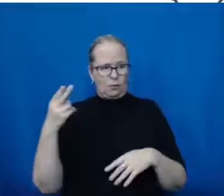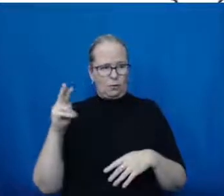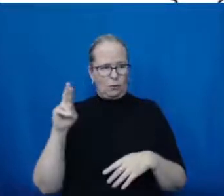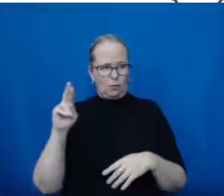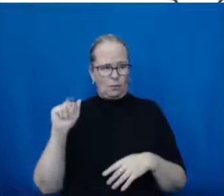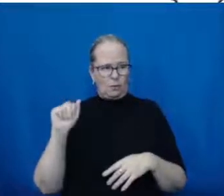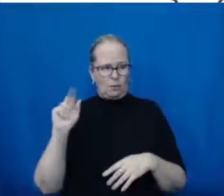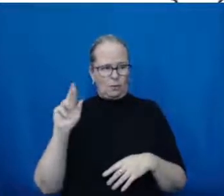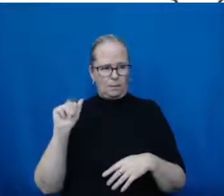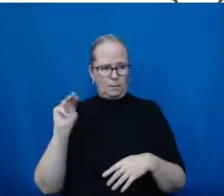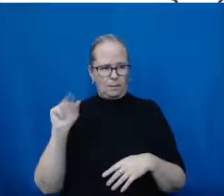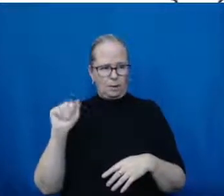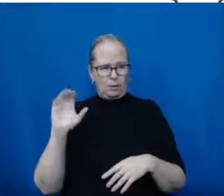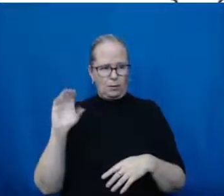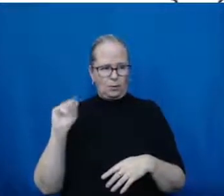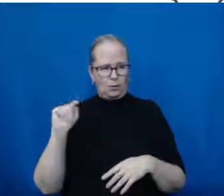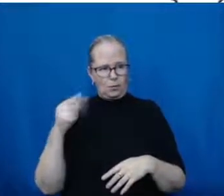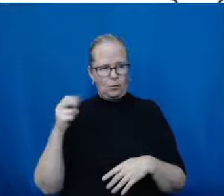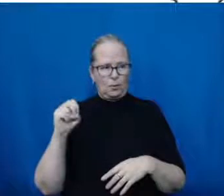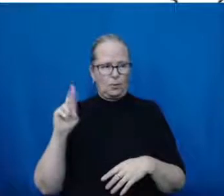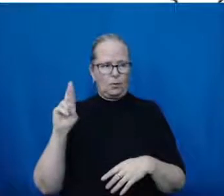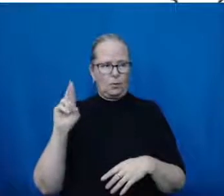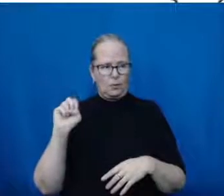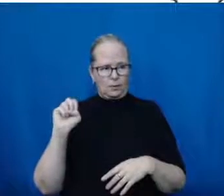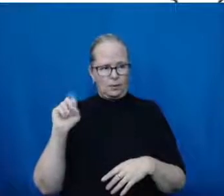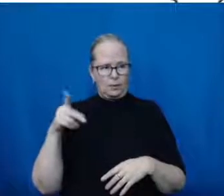infection? Next slide, please.